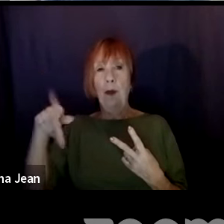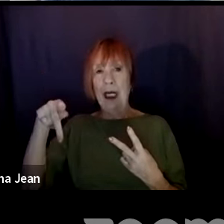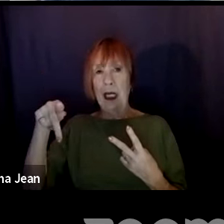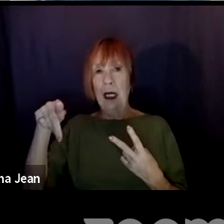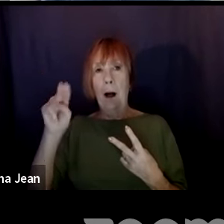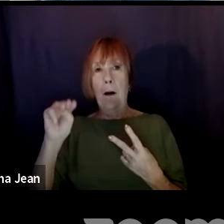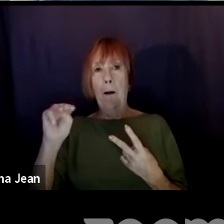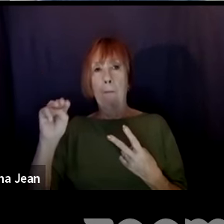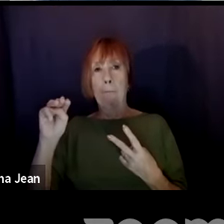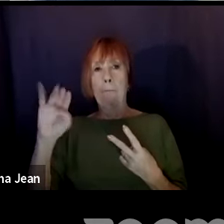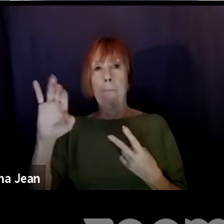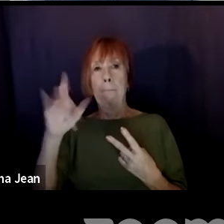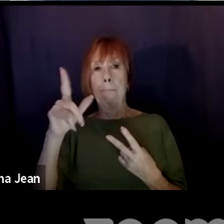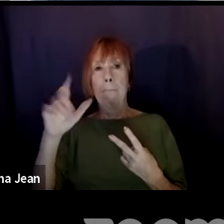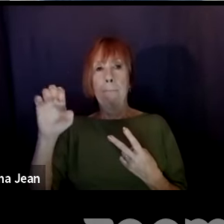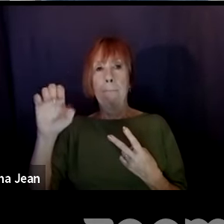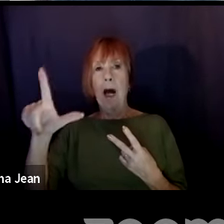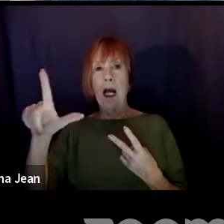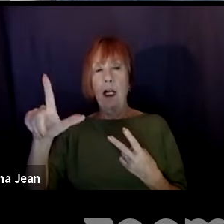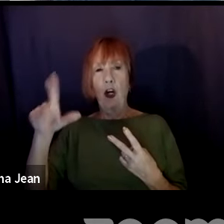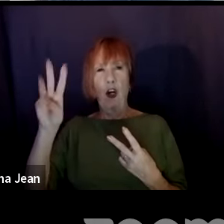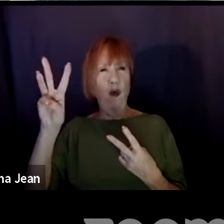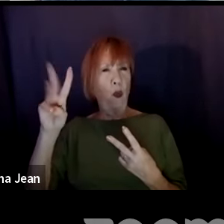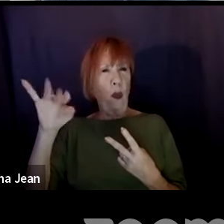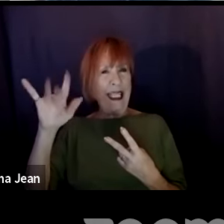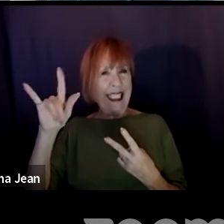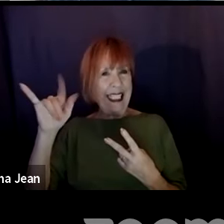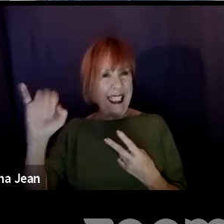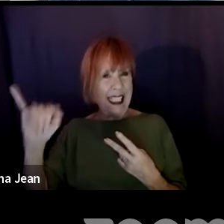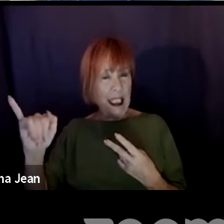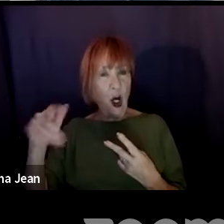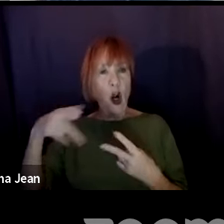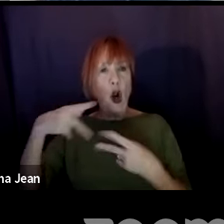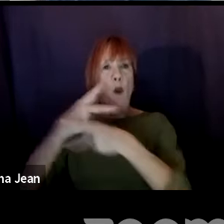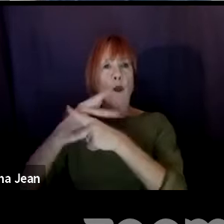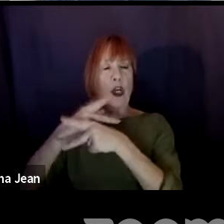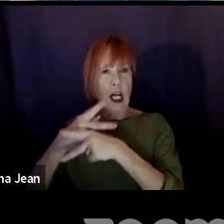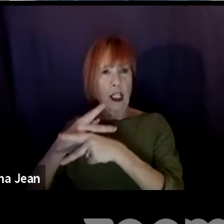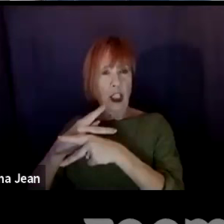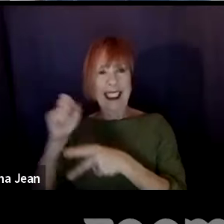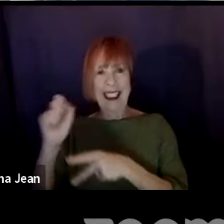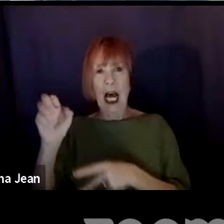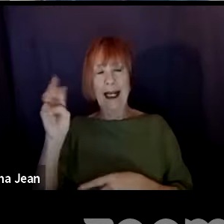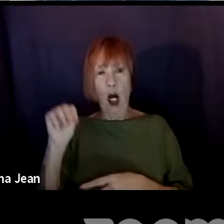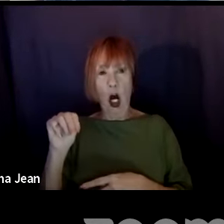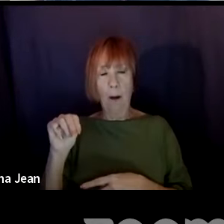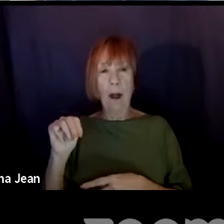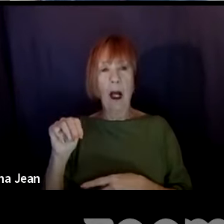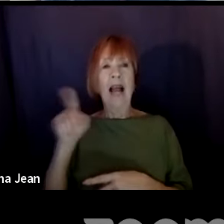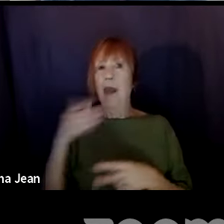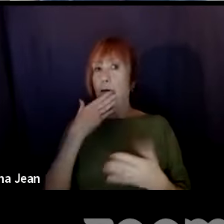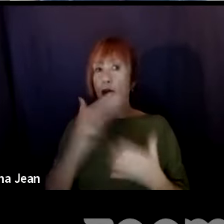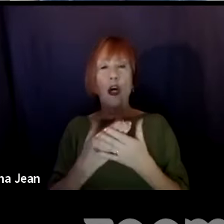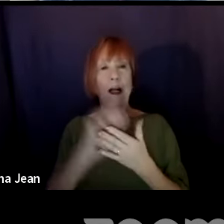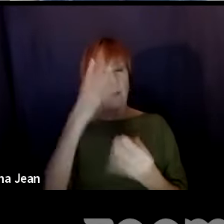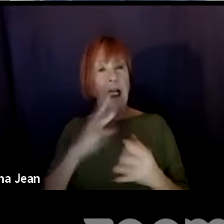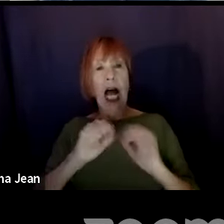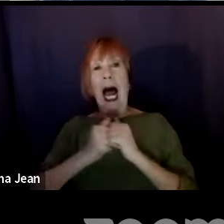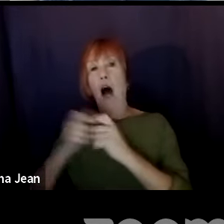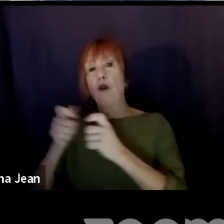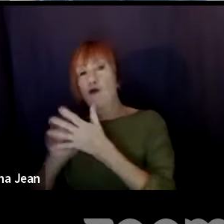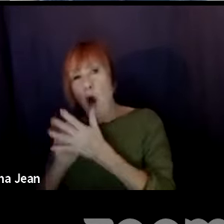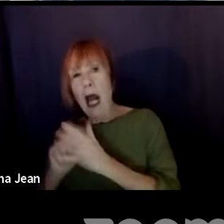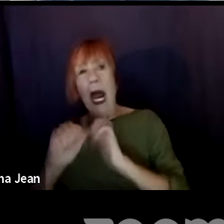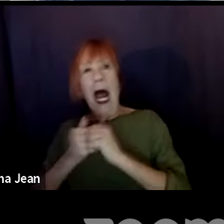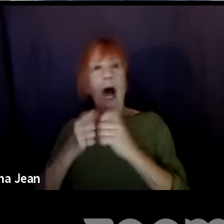got books just about anything in terms of how to write, how to direct, how to act, how to make a